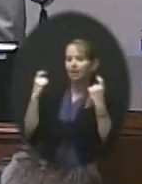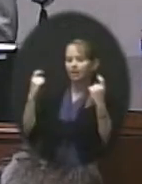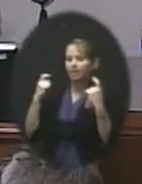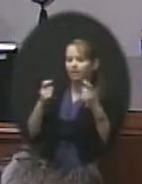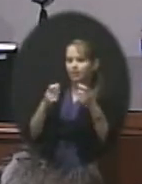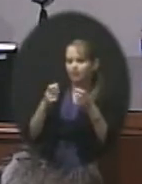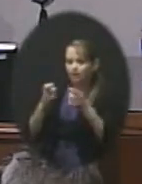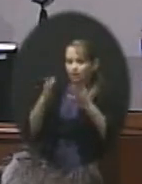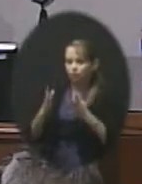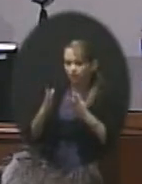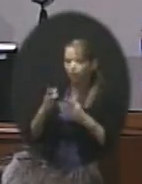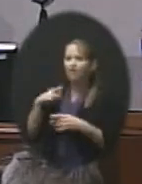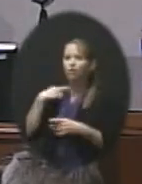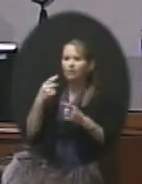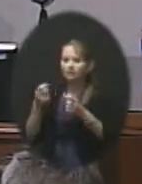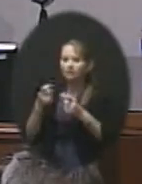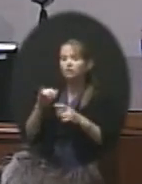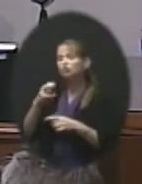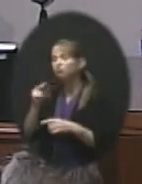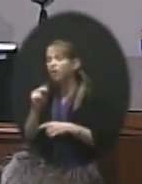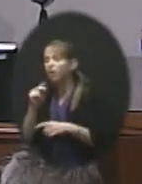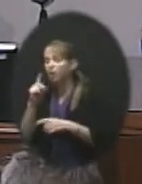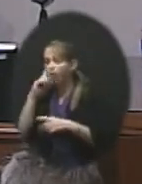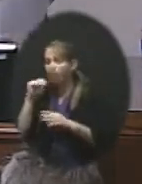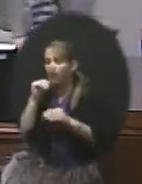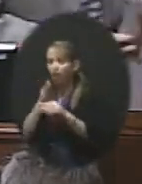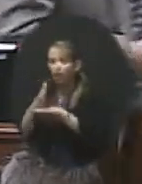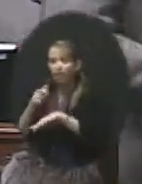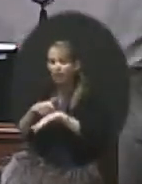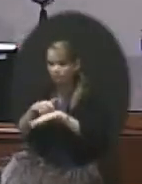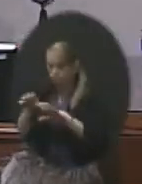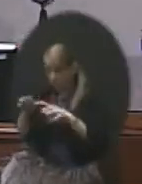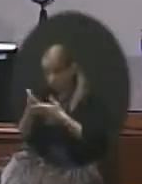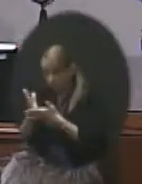area. And John, hope I didn't go too long. Did I do all right? Okay, good.